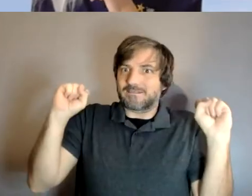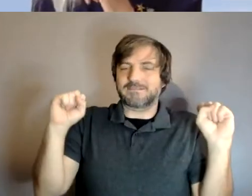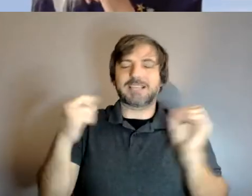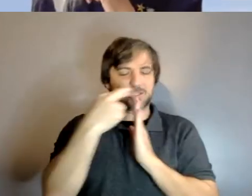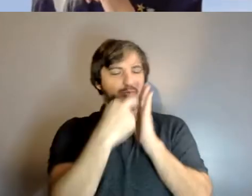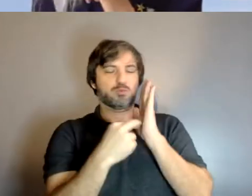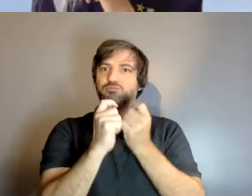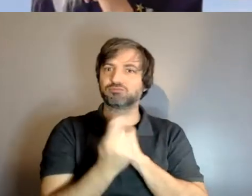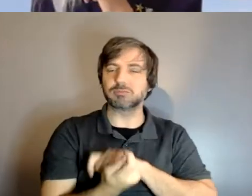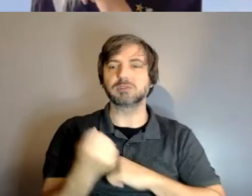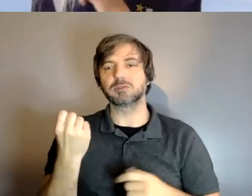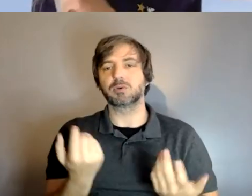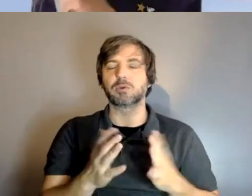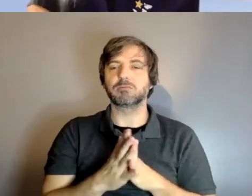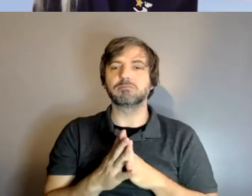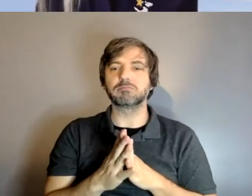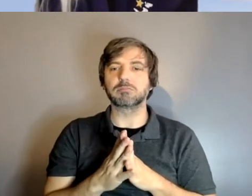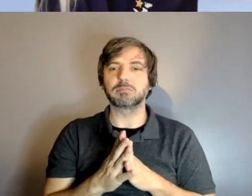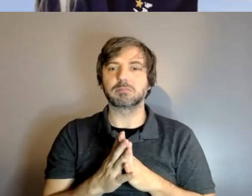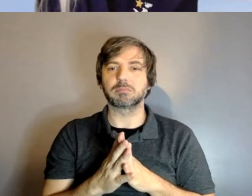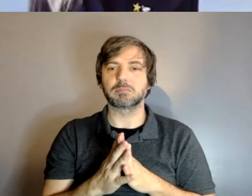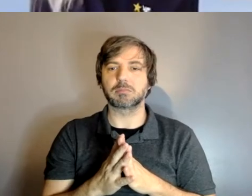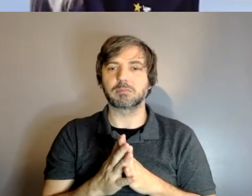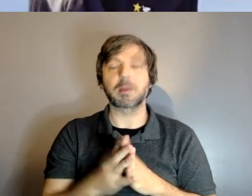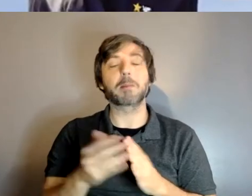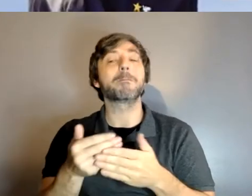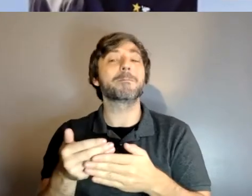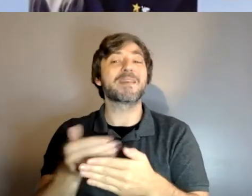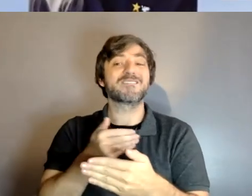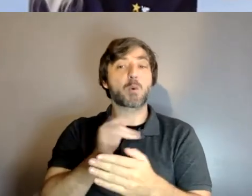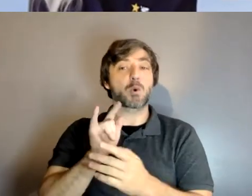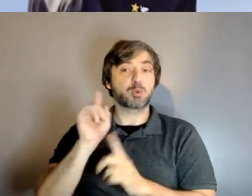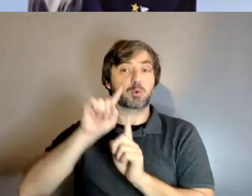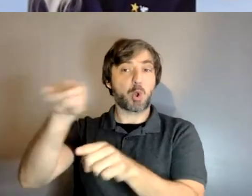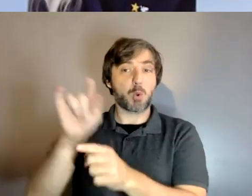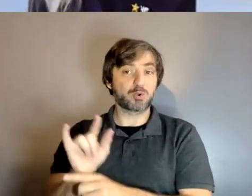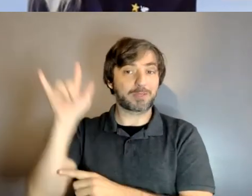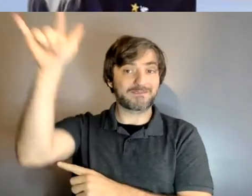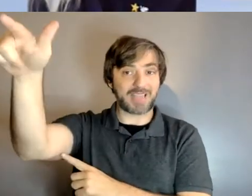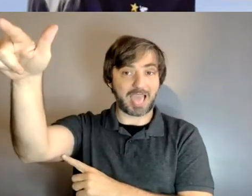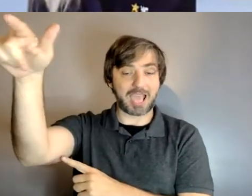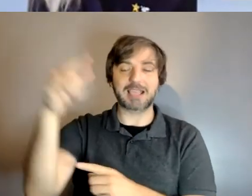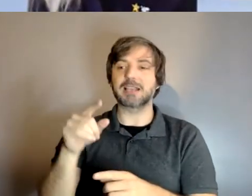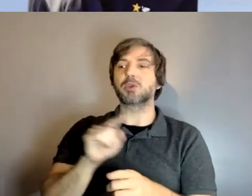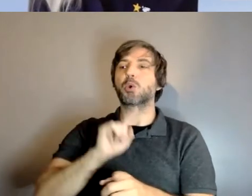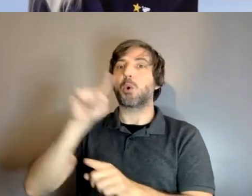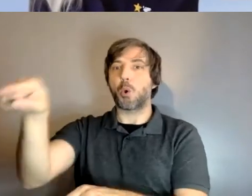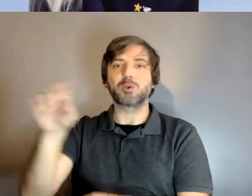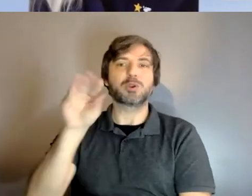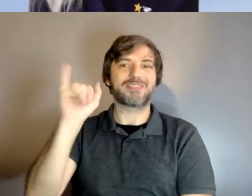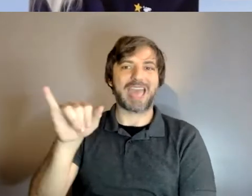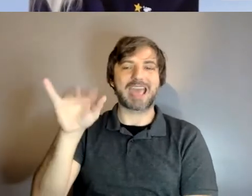suggest to even our own recipients before any flight make sure you get on that particular airline's website